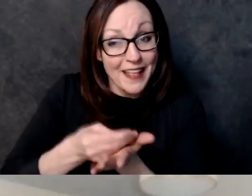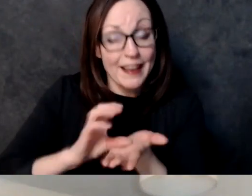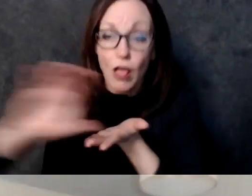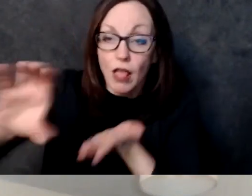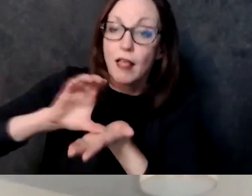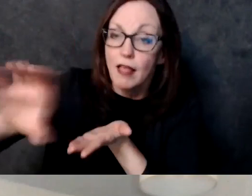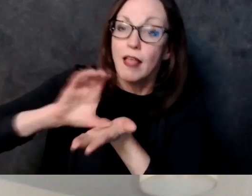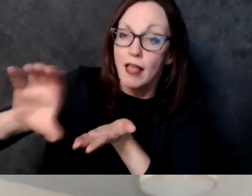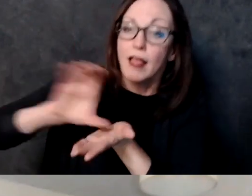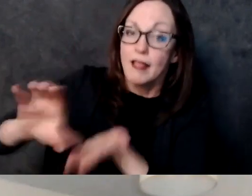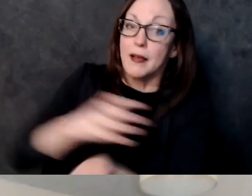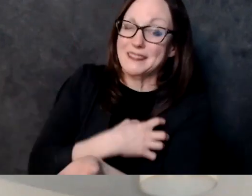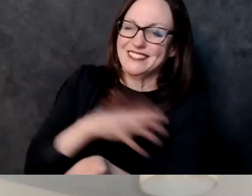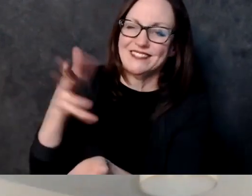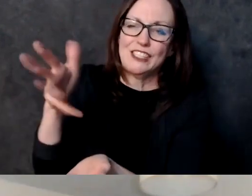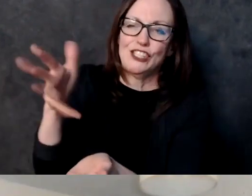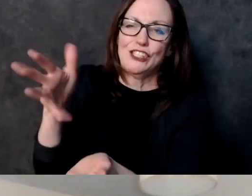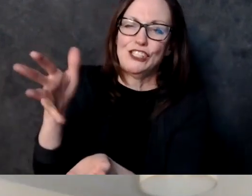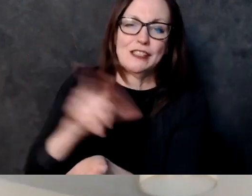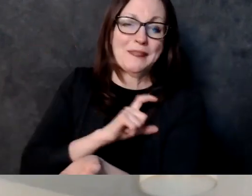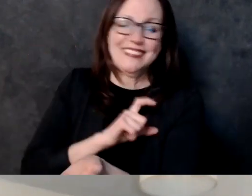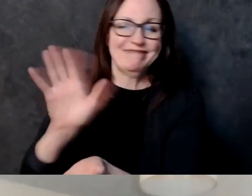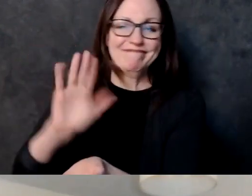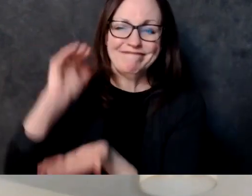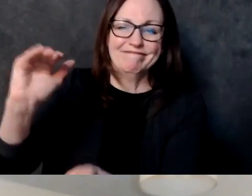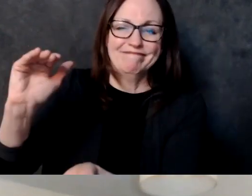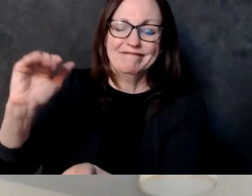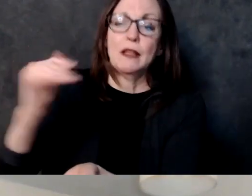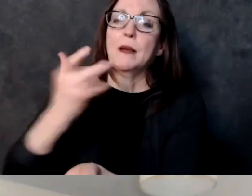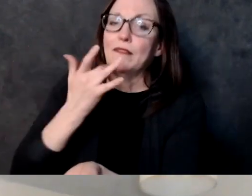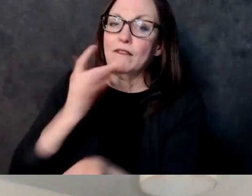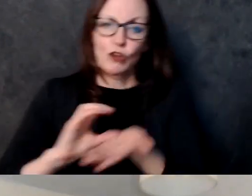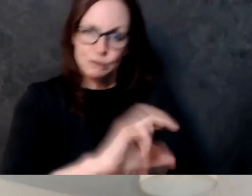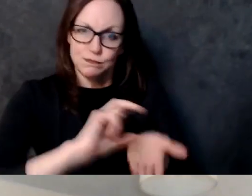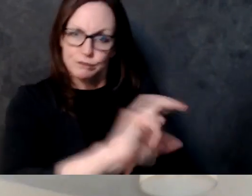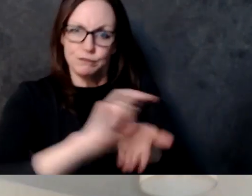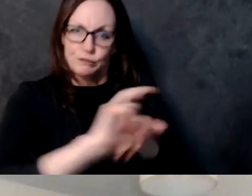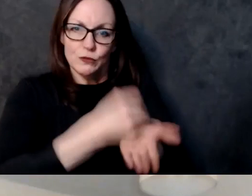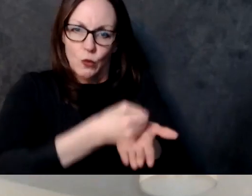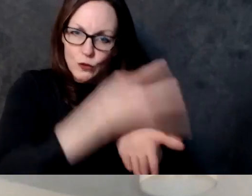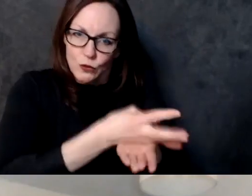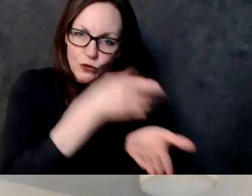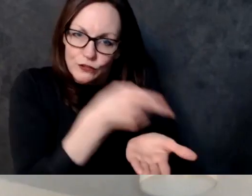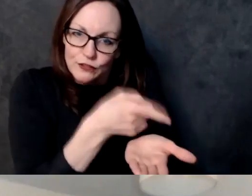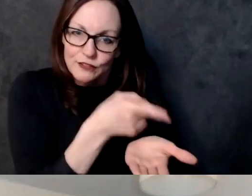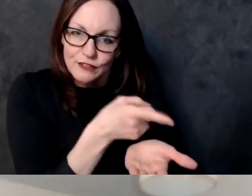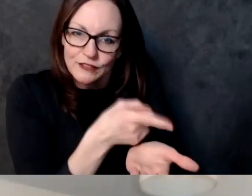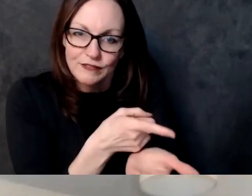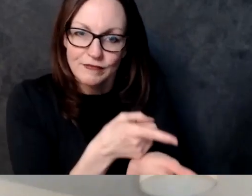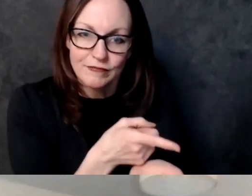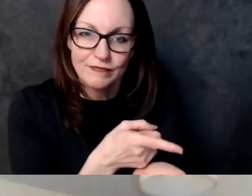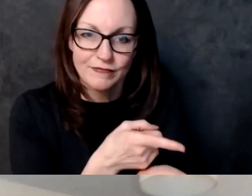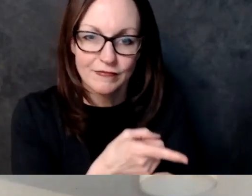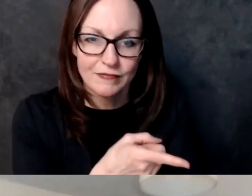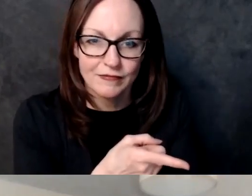if you haven't seen the video i do not recommend it it's horrible and very you know terrible to see i literally got physically ill you know personally after